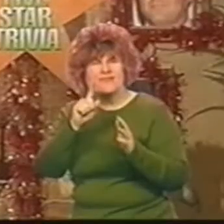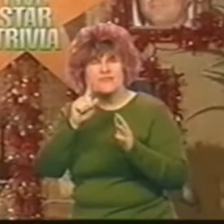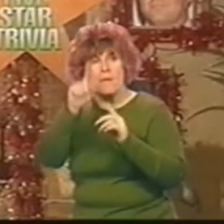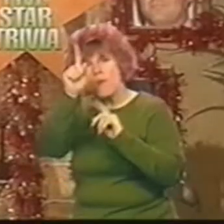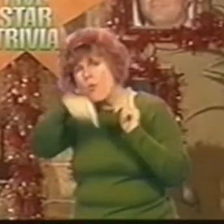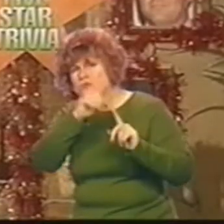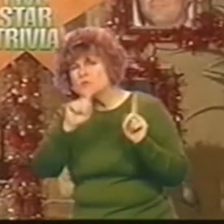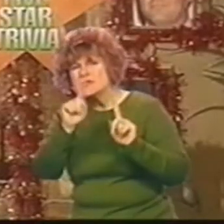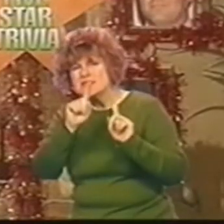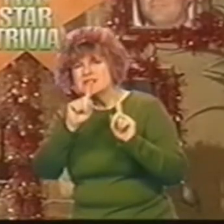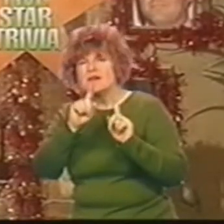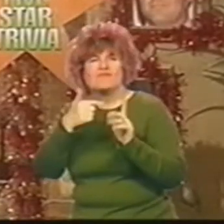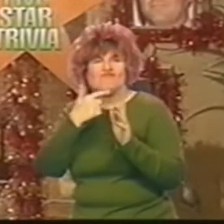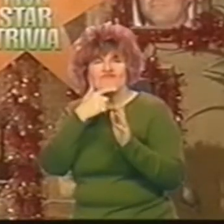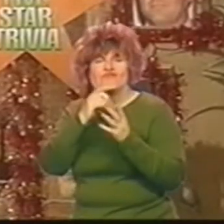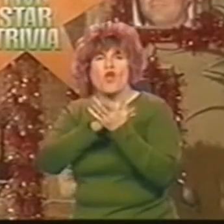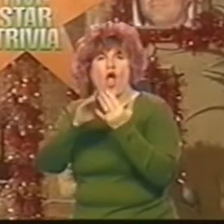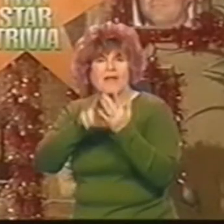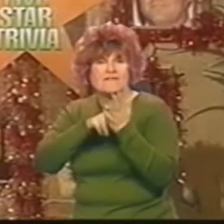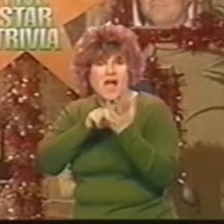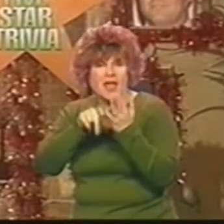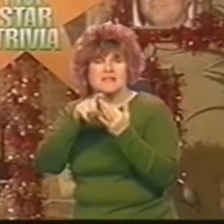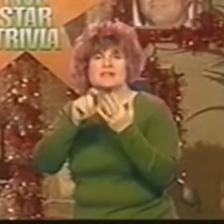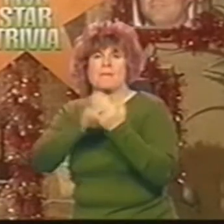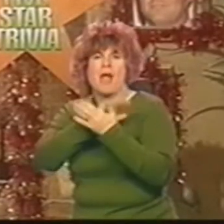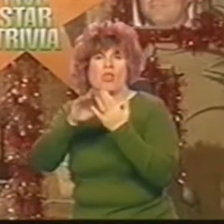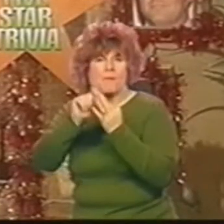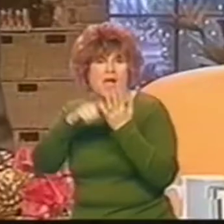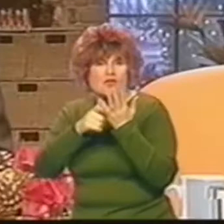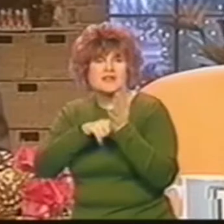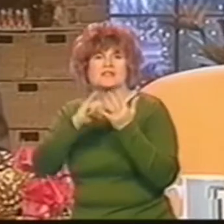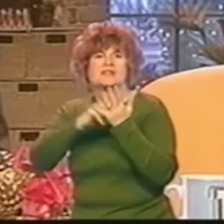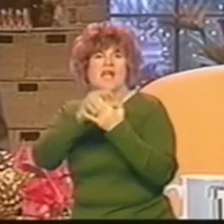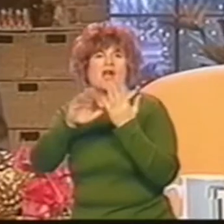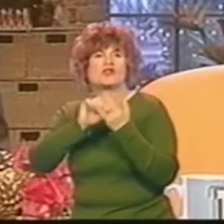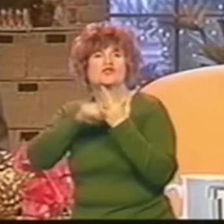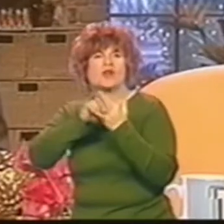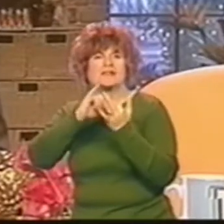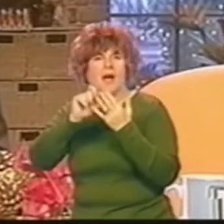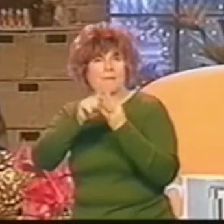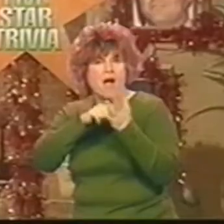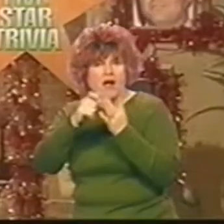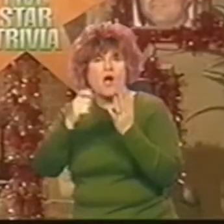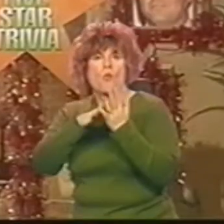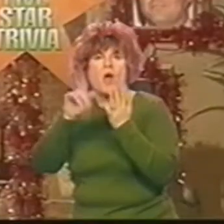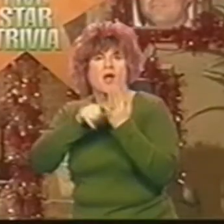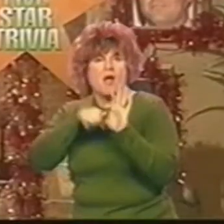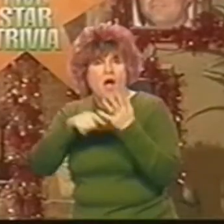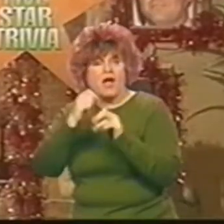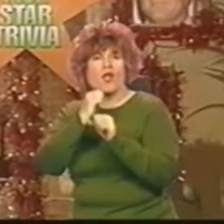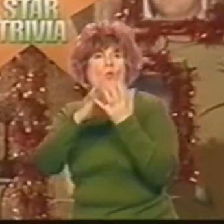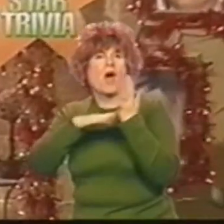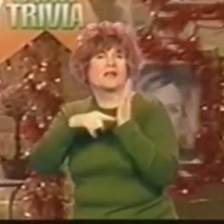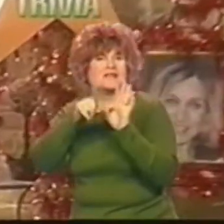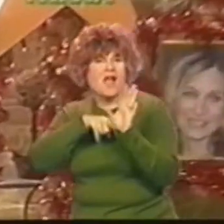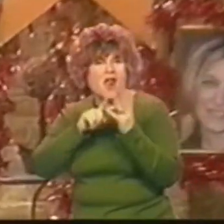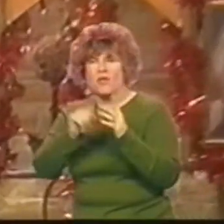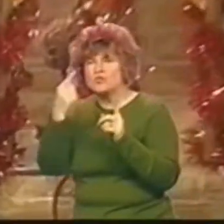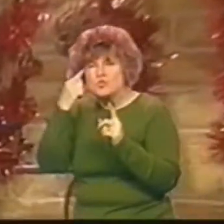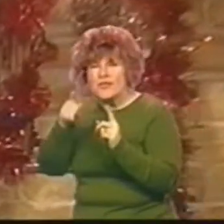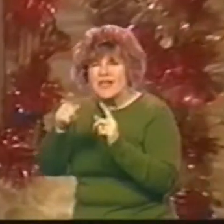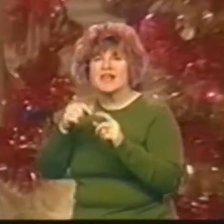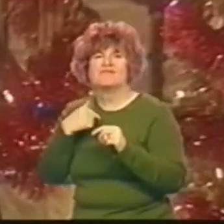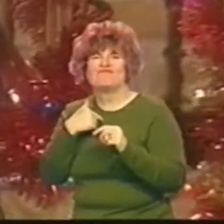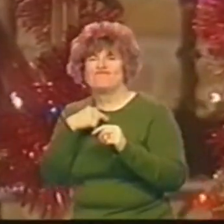Thank you, Perry, Sarah Jessica Parker, Will Young and Gwen Taylor. What do you think, Keith? Oh, I have to go for Will Young, I think. Will Young, OK,